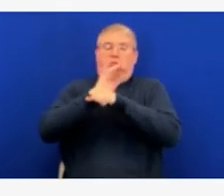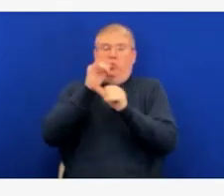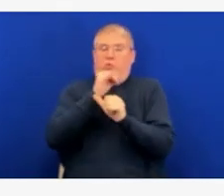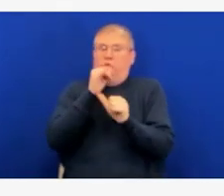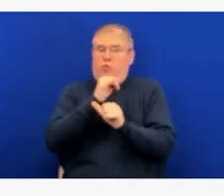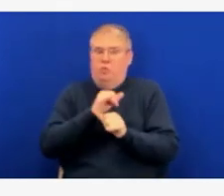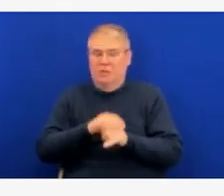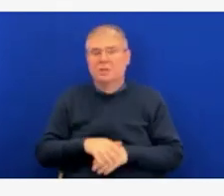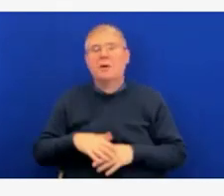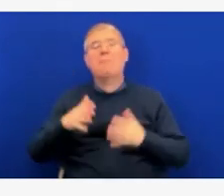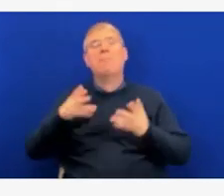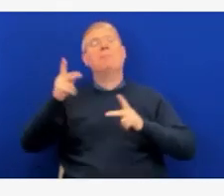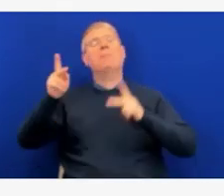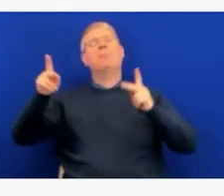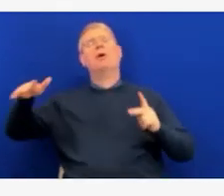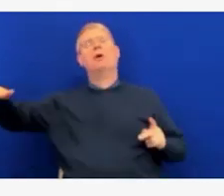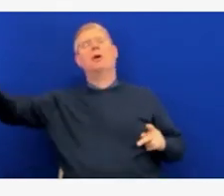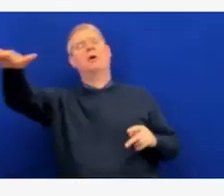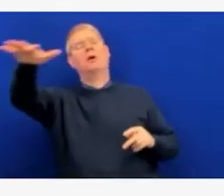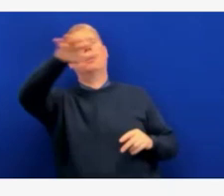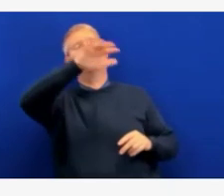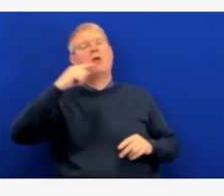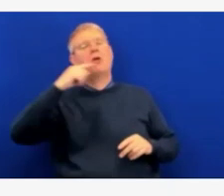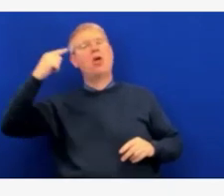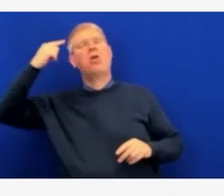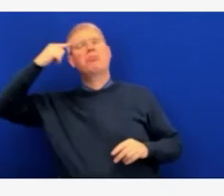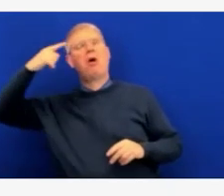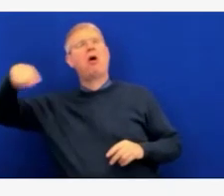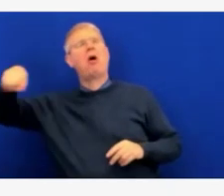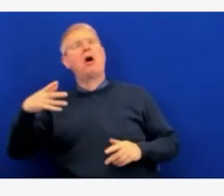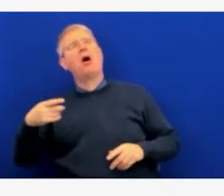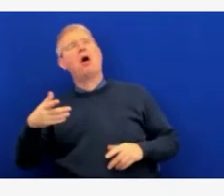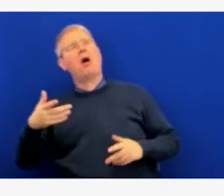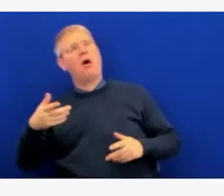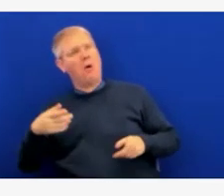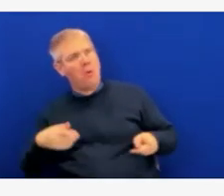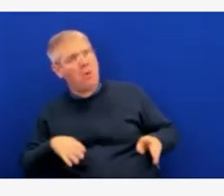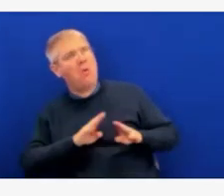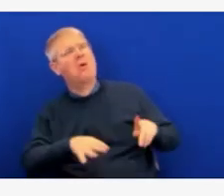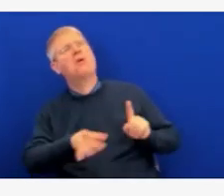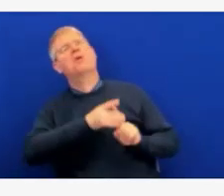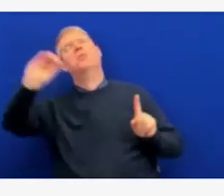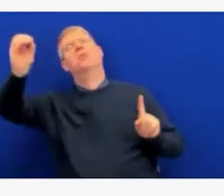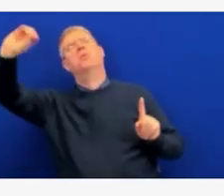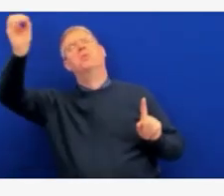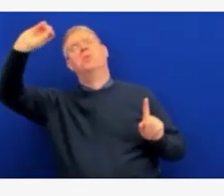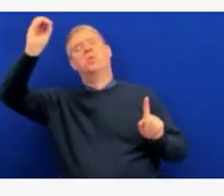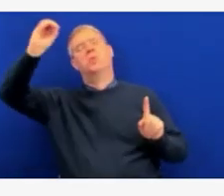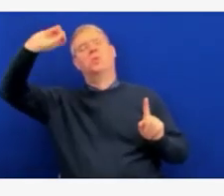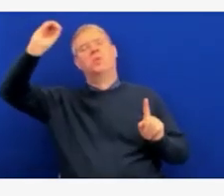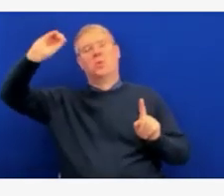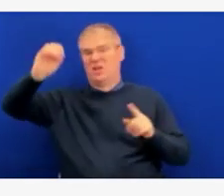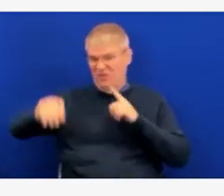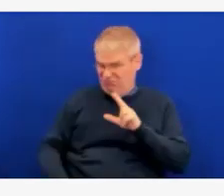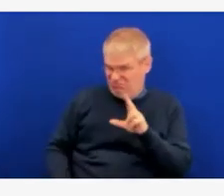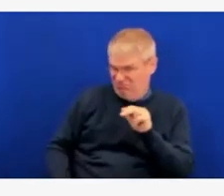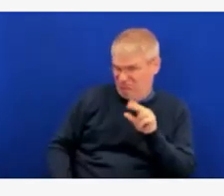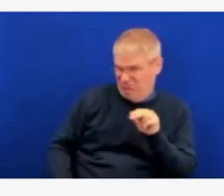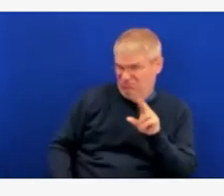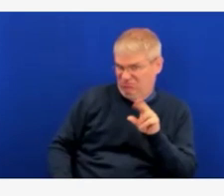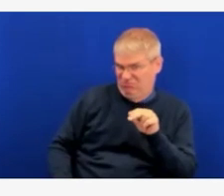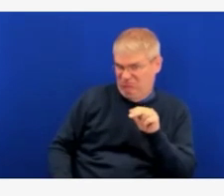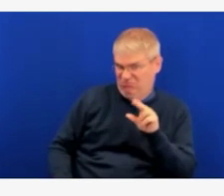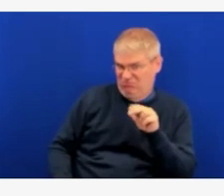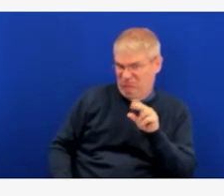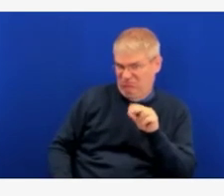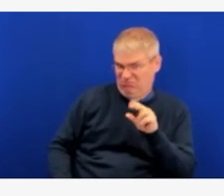disease is less common in this age group, we've seen over 8,000 children ages 5 to 11 hospitalized